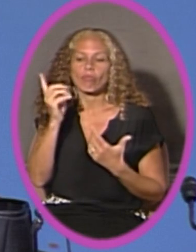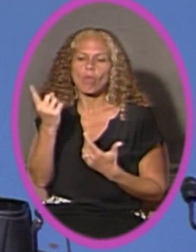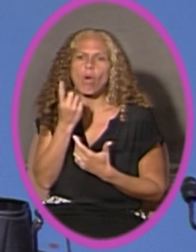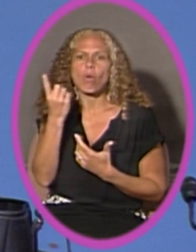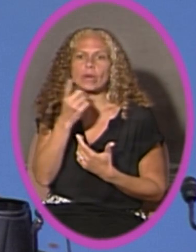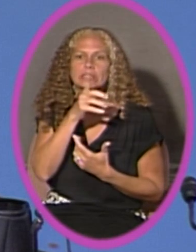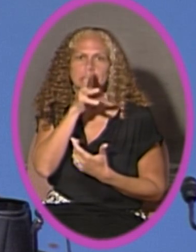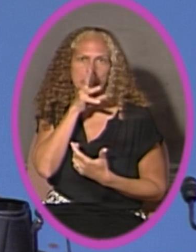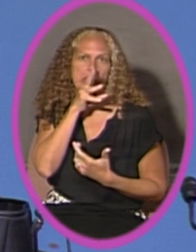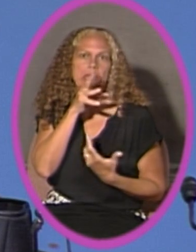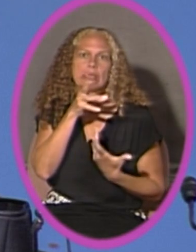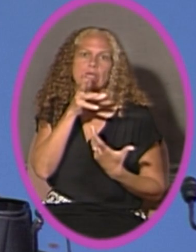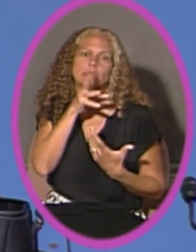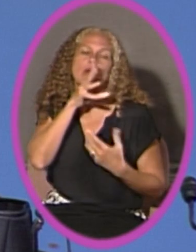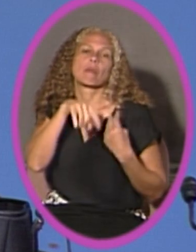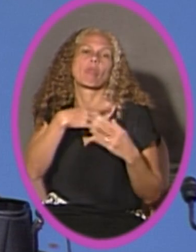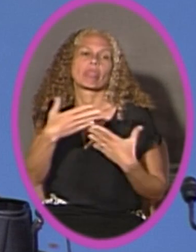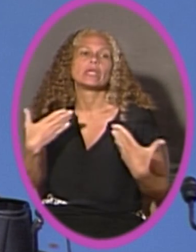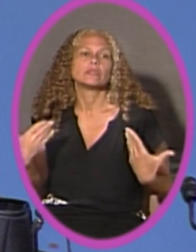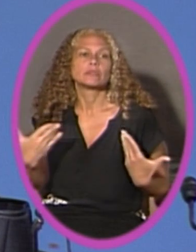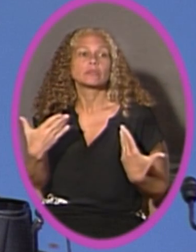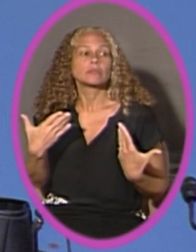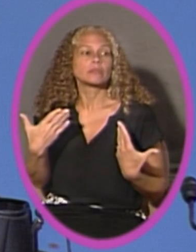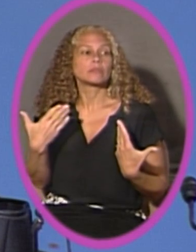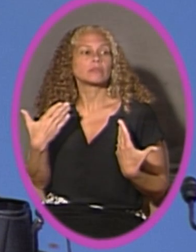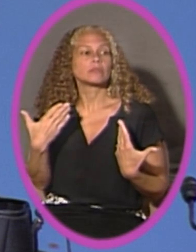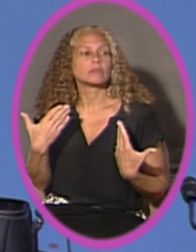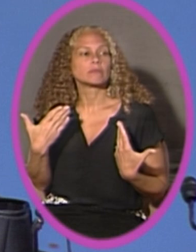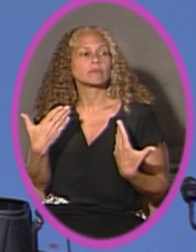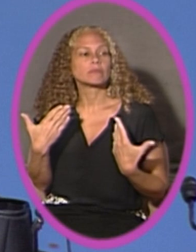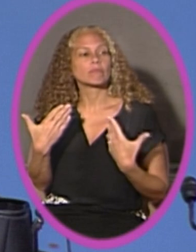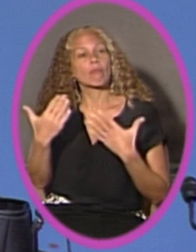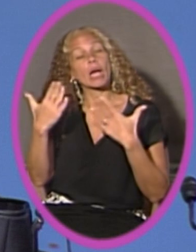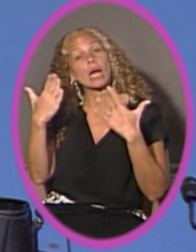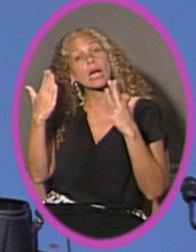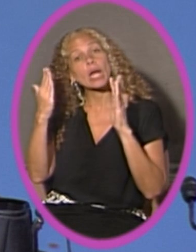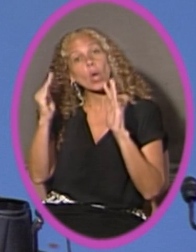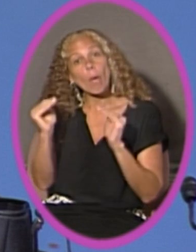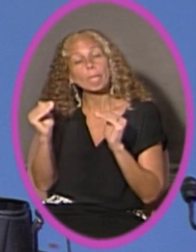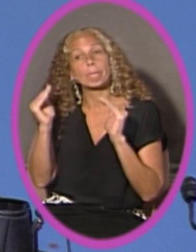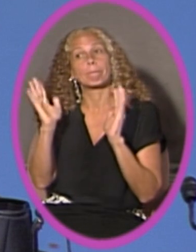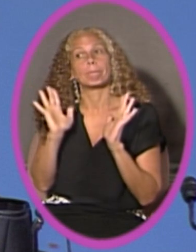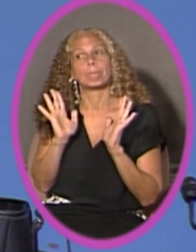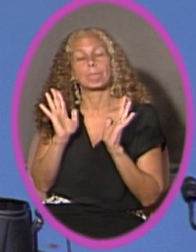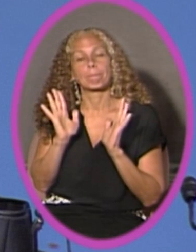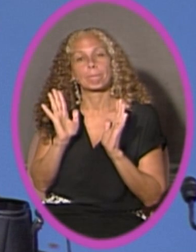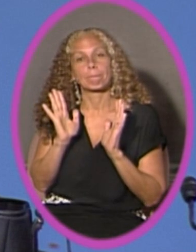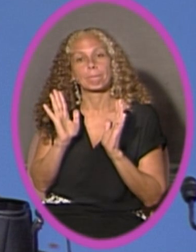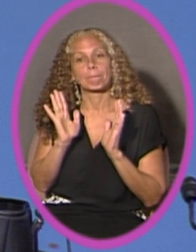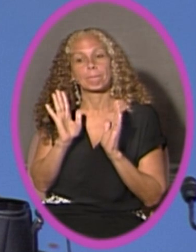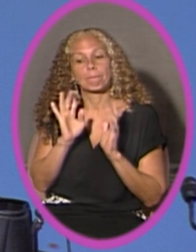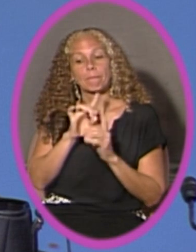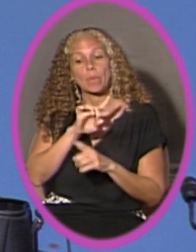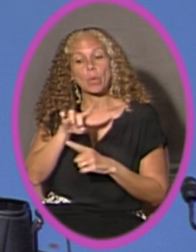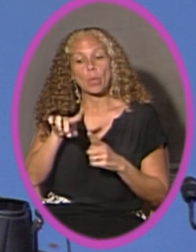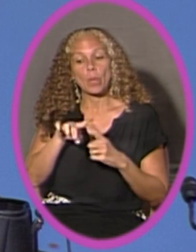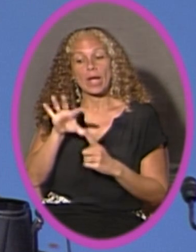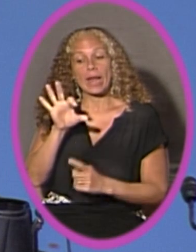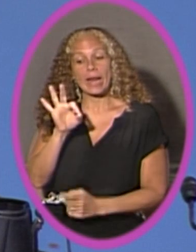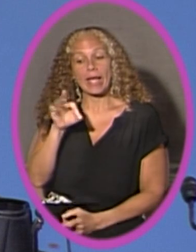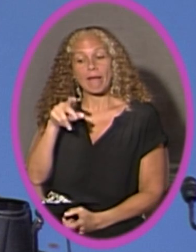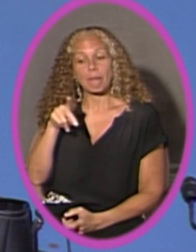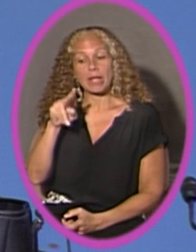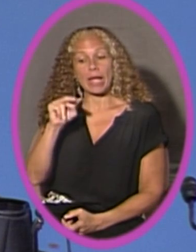speaking out on things. And by the way, I hope that when the FP&L